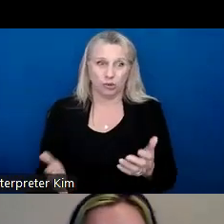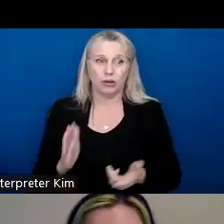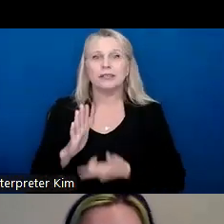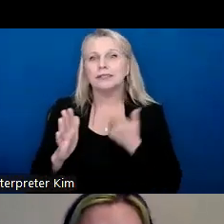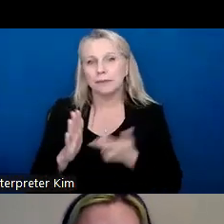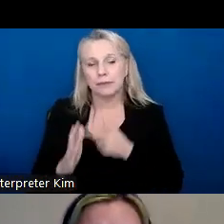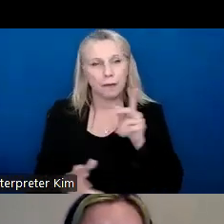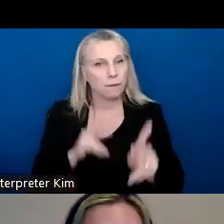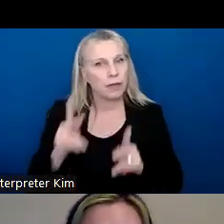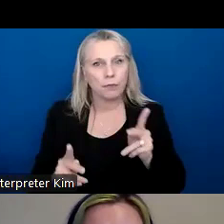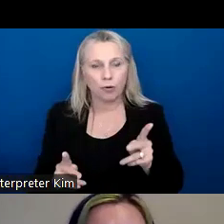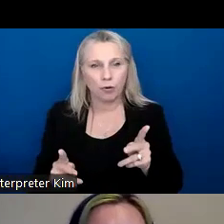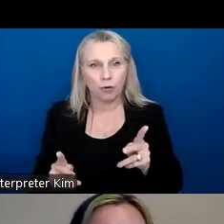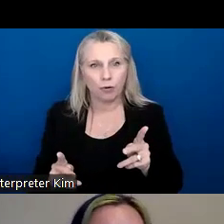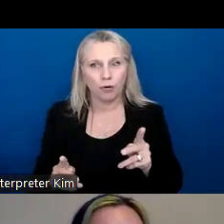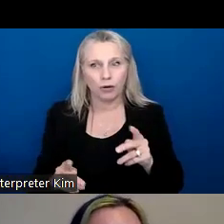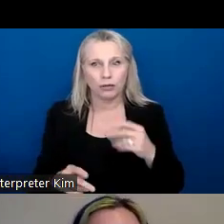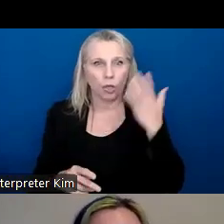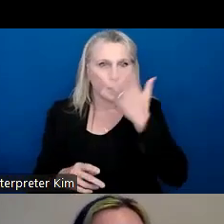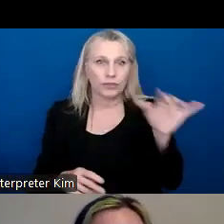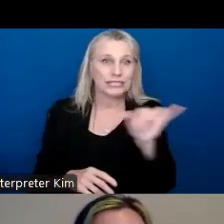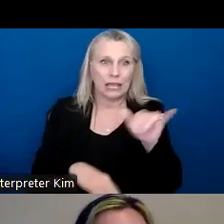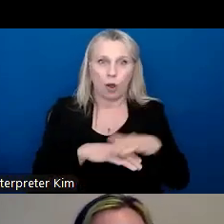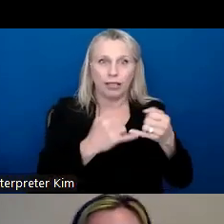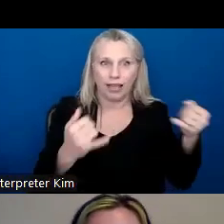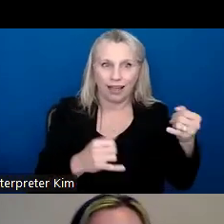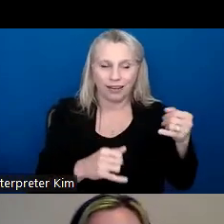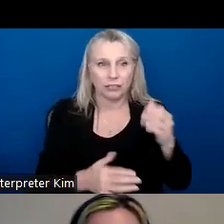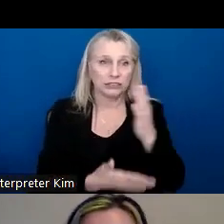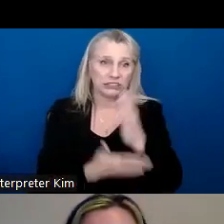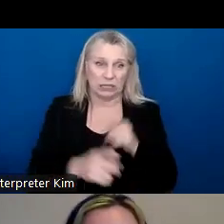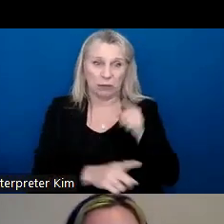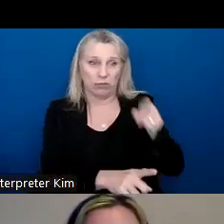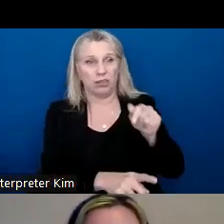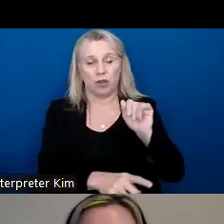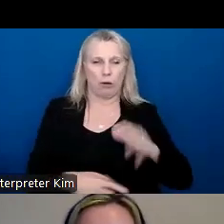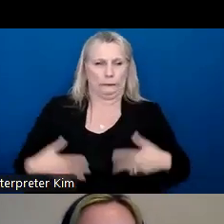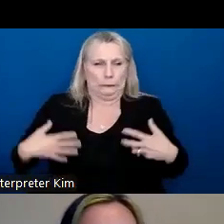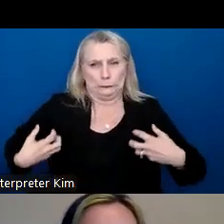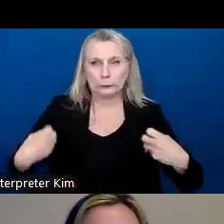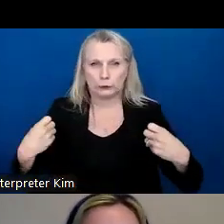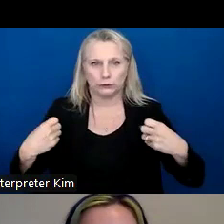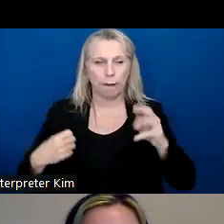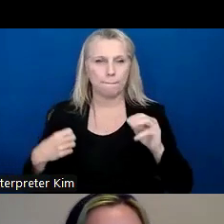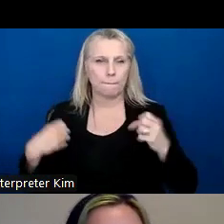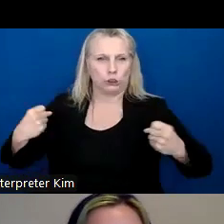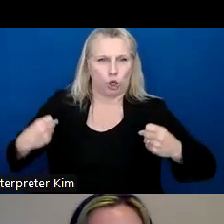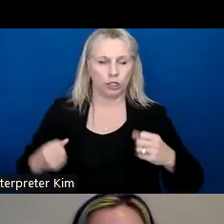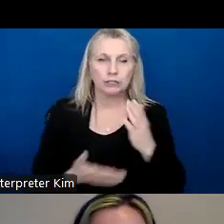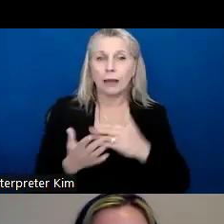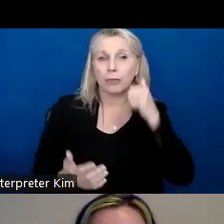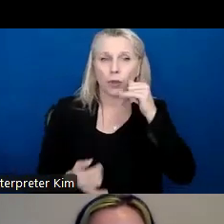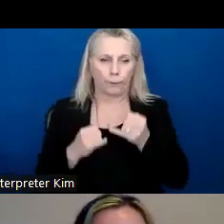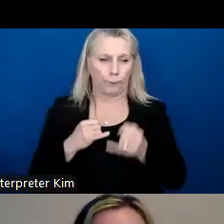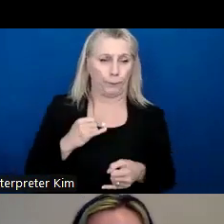people really do look like they look online. Sometimes those guys really are just jacked and muscular. Sometimes those girls really are just that